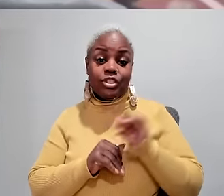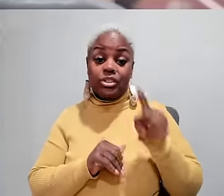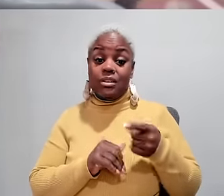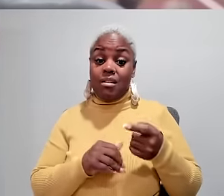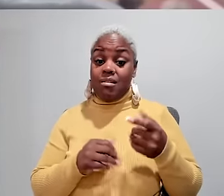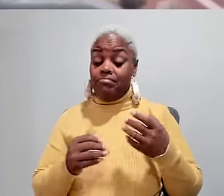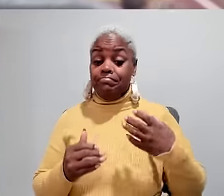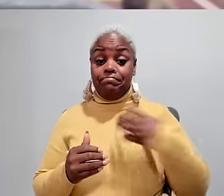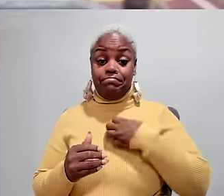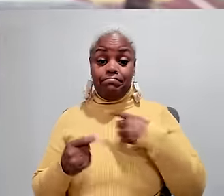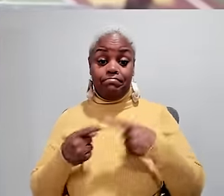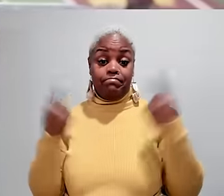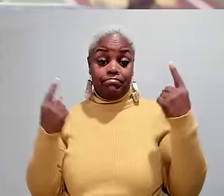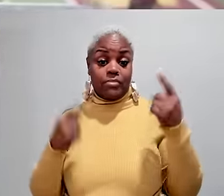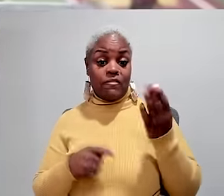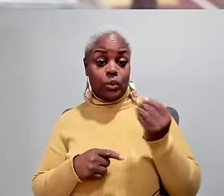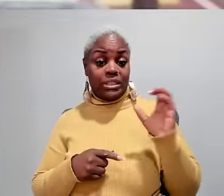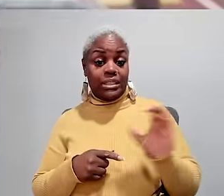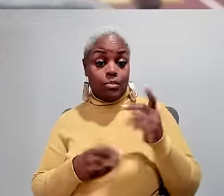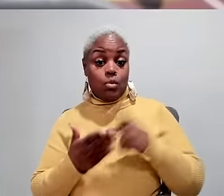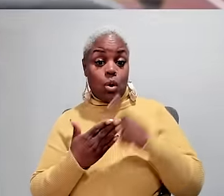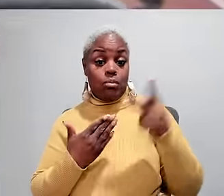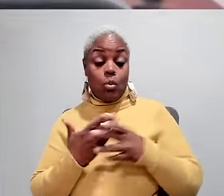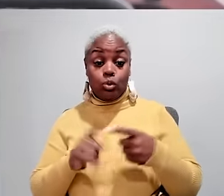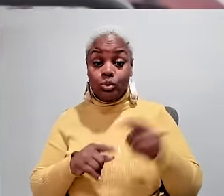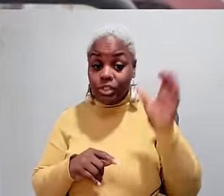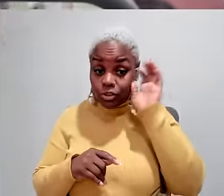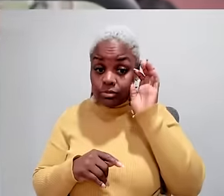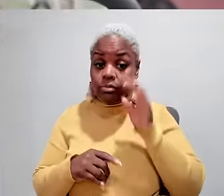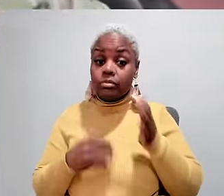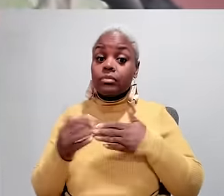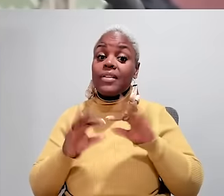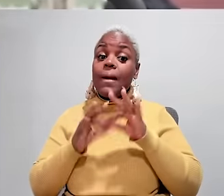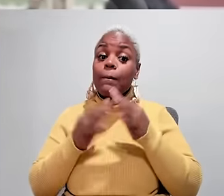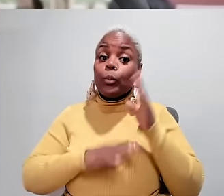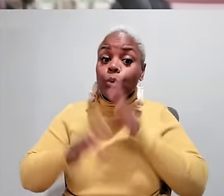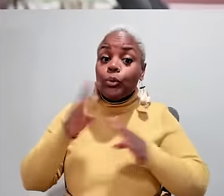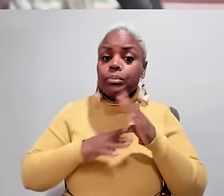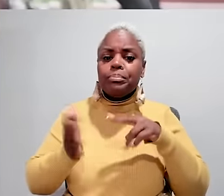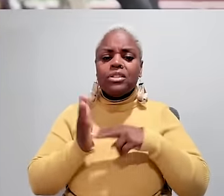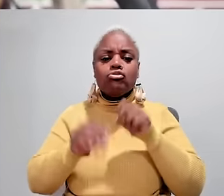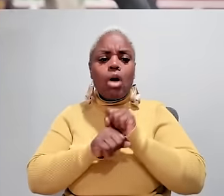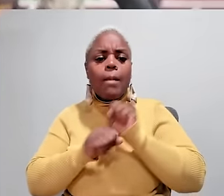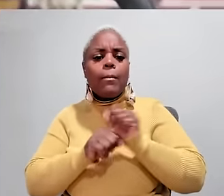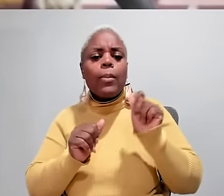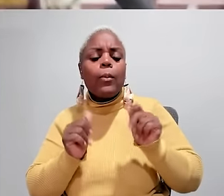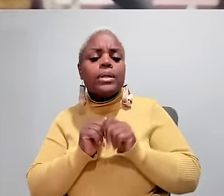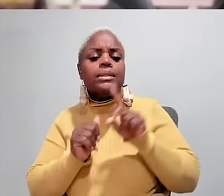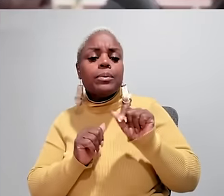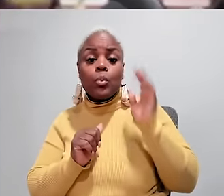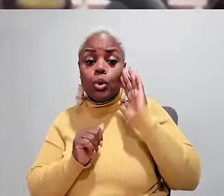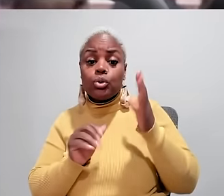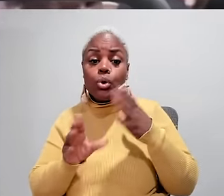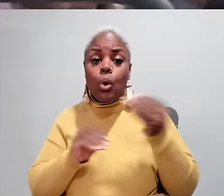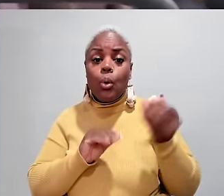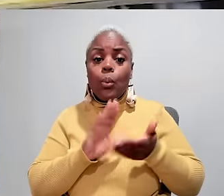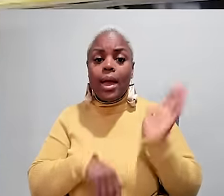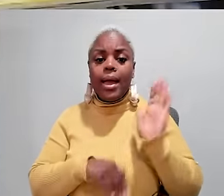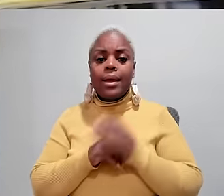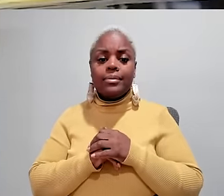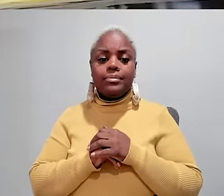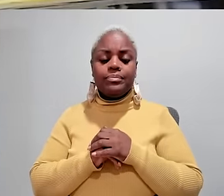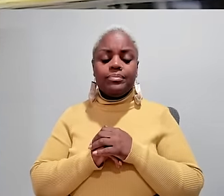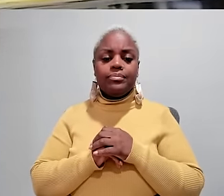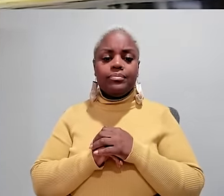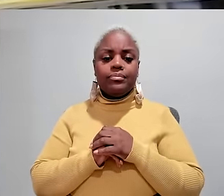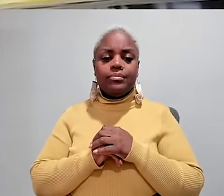but it is worth it. Just what opponents of 14C programs want to hear, even as some families worry